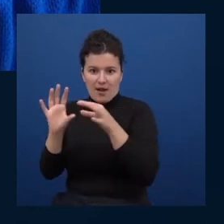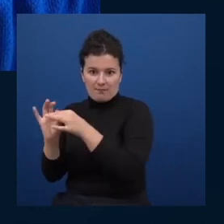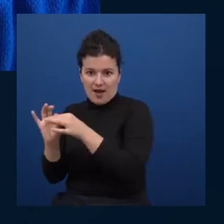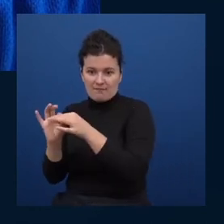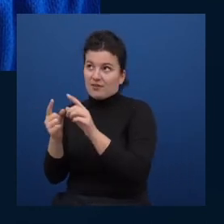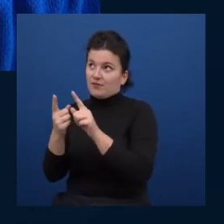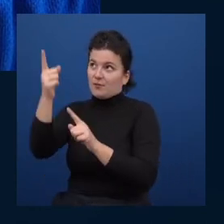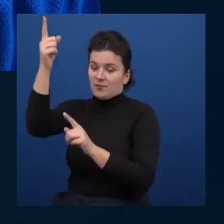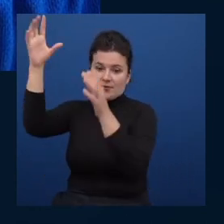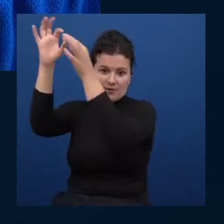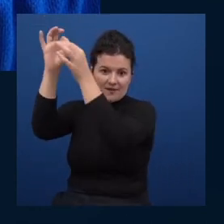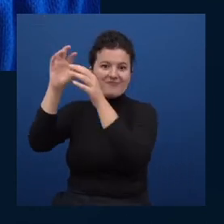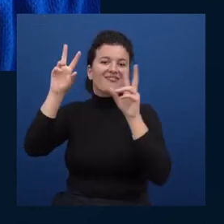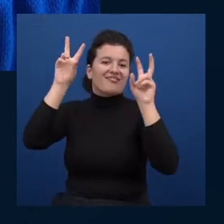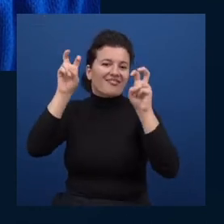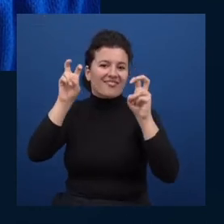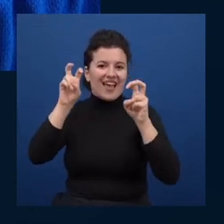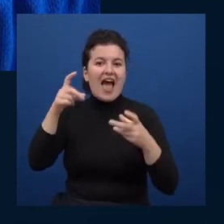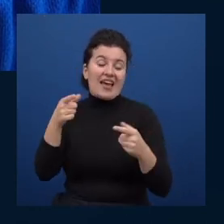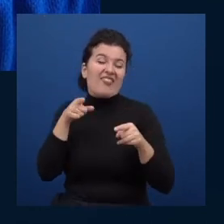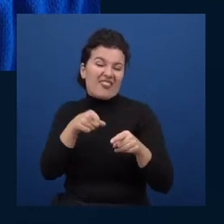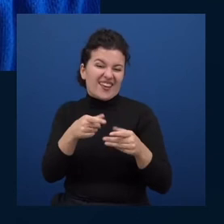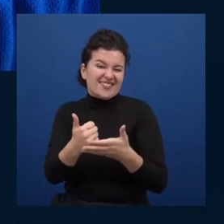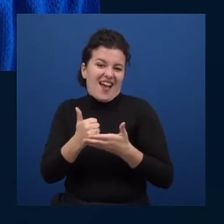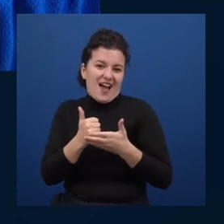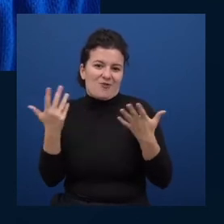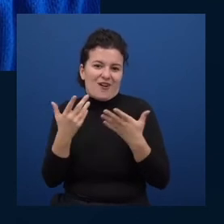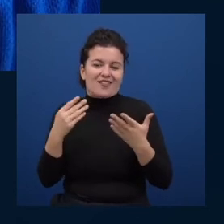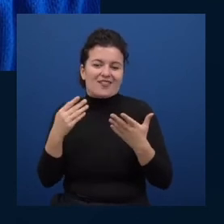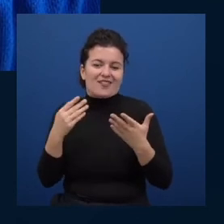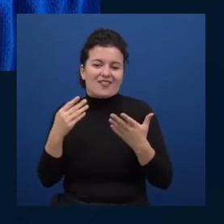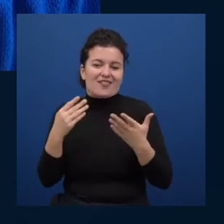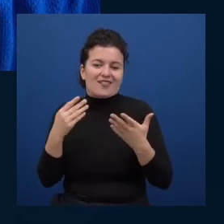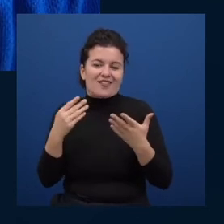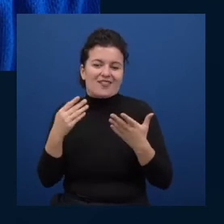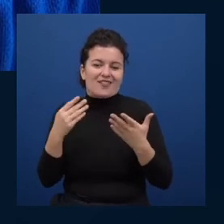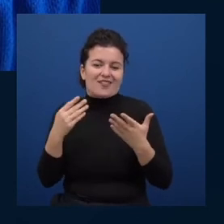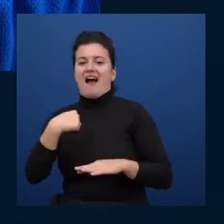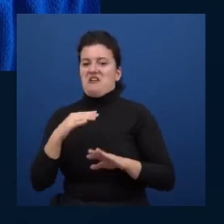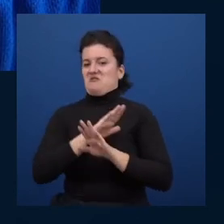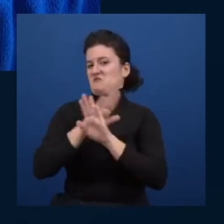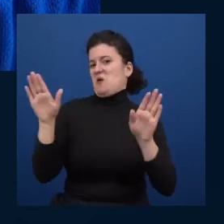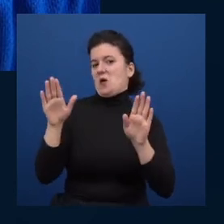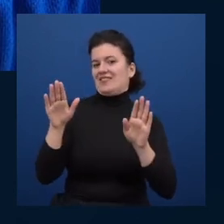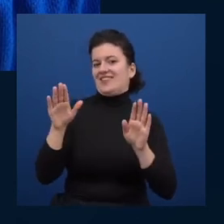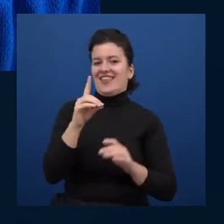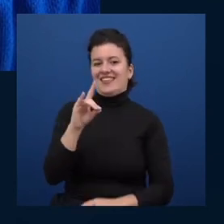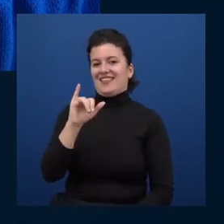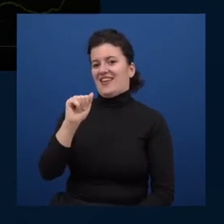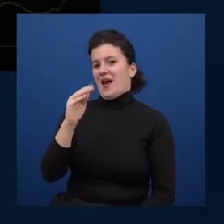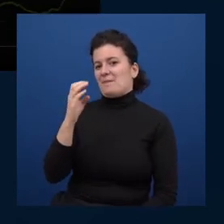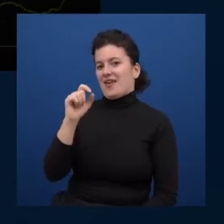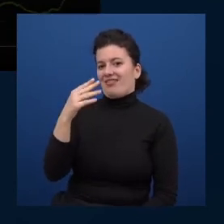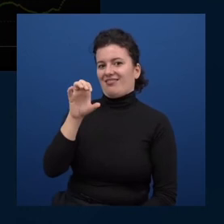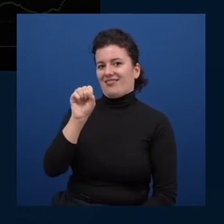to lie that i'm not diabetic the whole point of the technology is to make me feel like i'm not